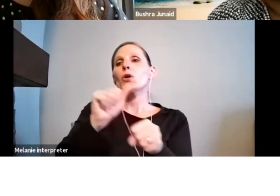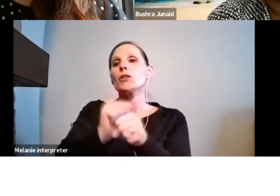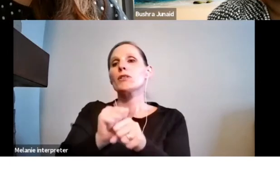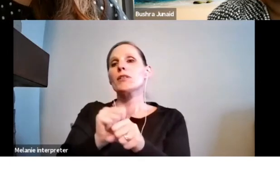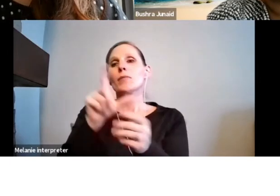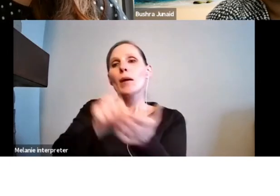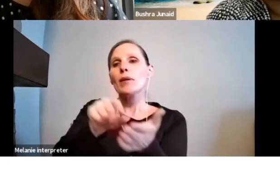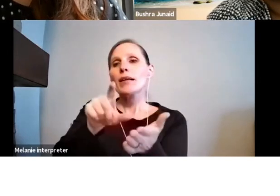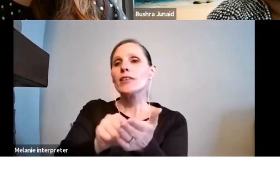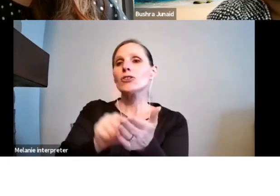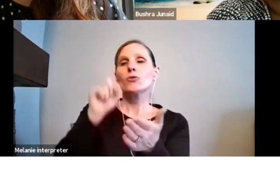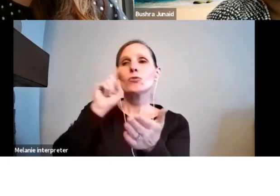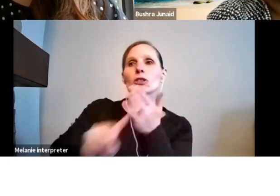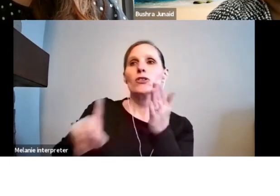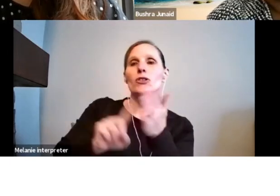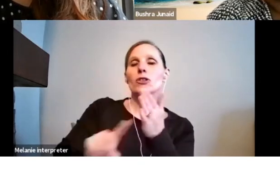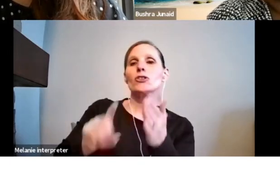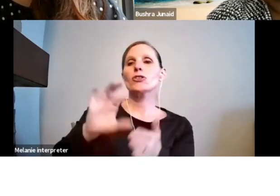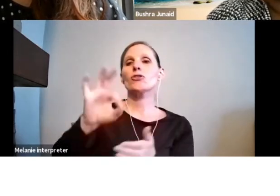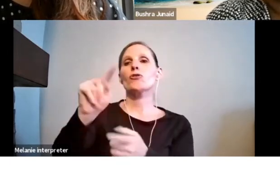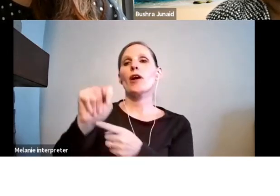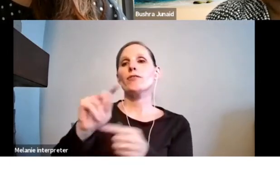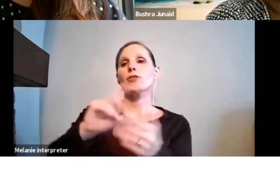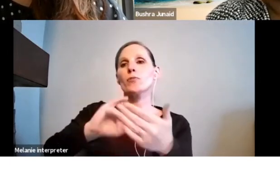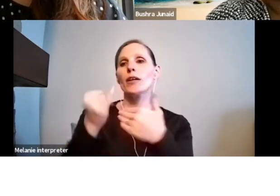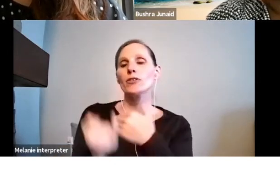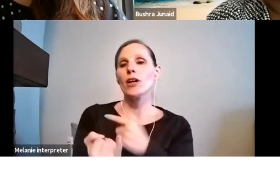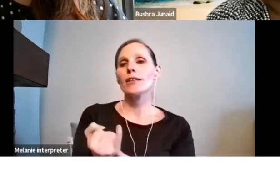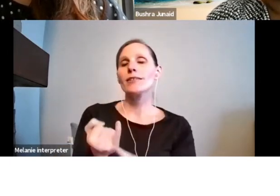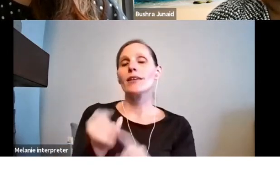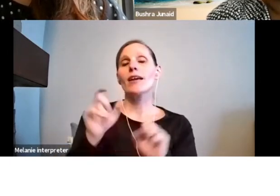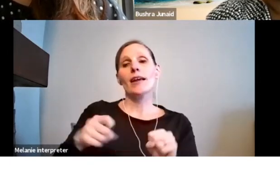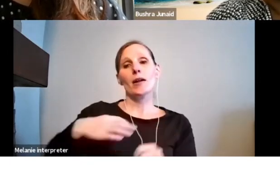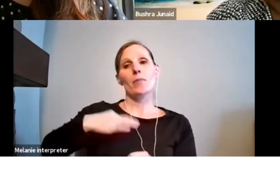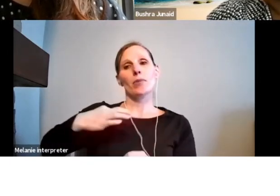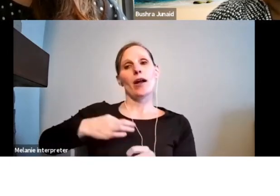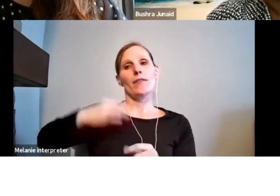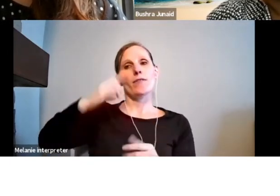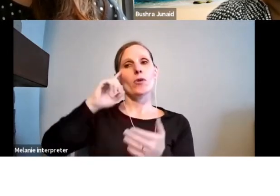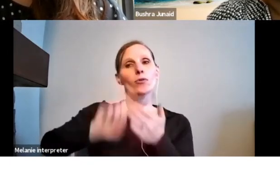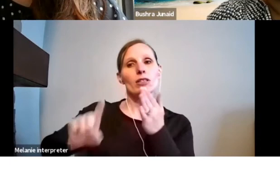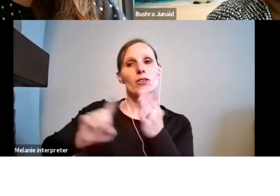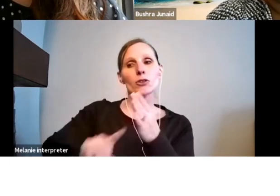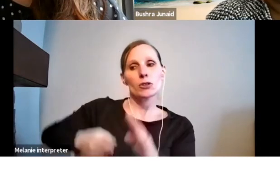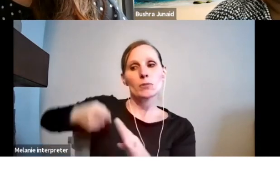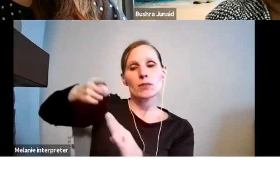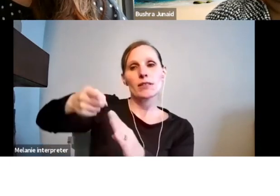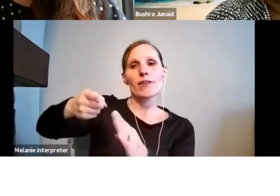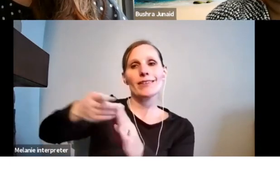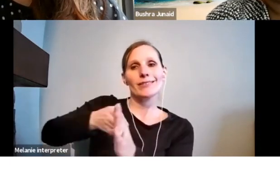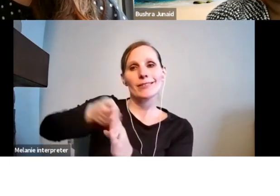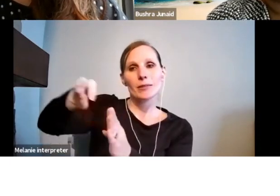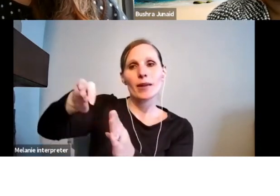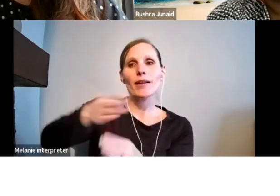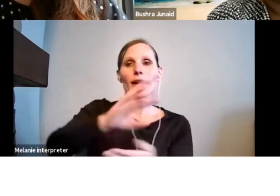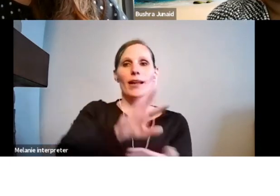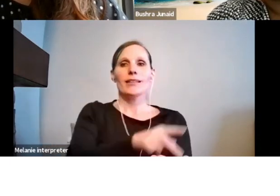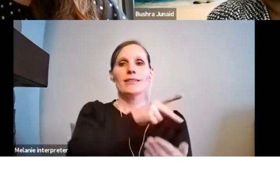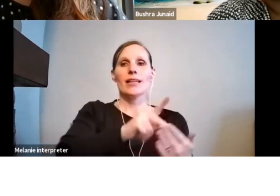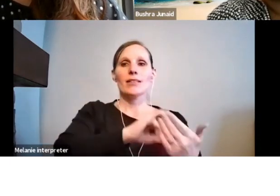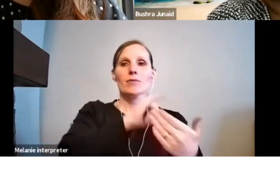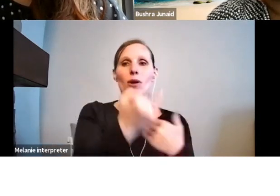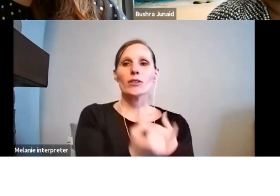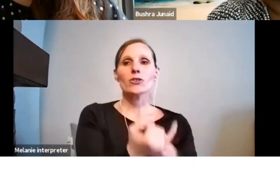expenses in craft projects. You can apply to do research into your craft discipline. In dance projects,